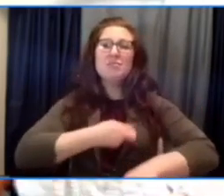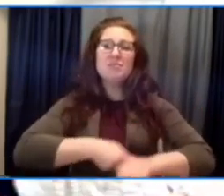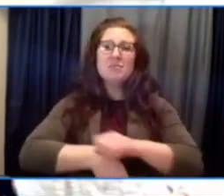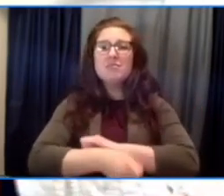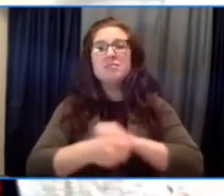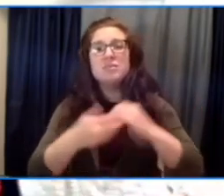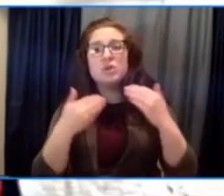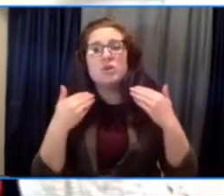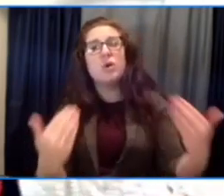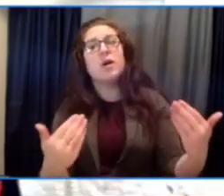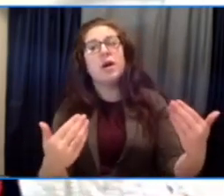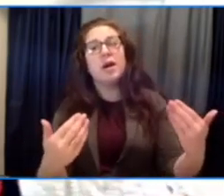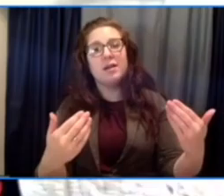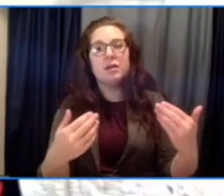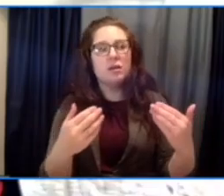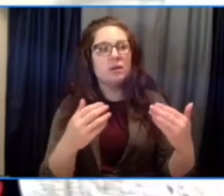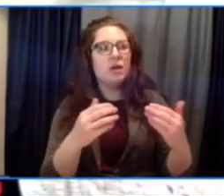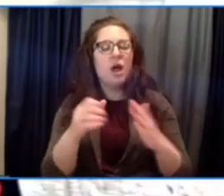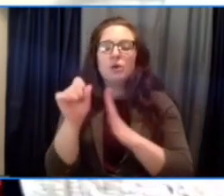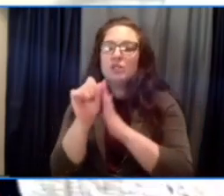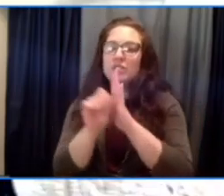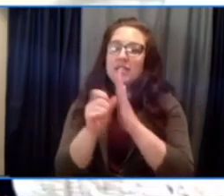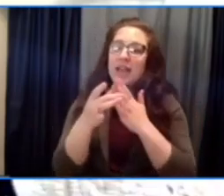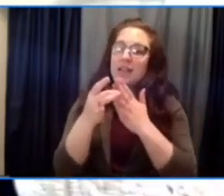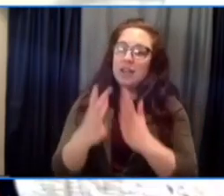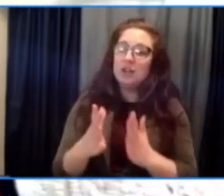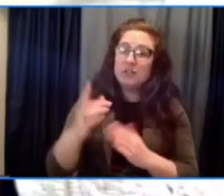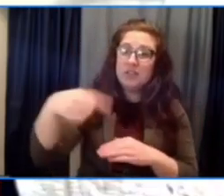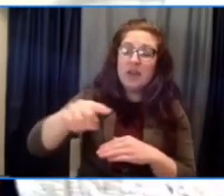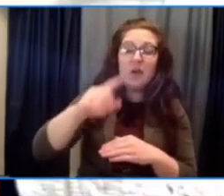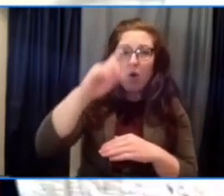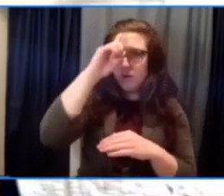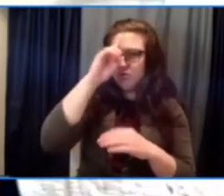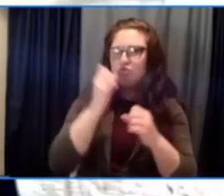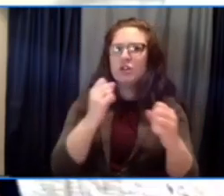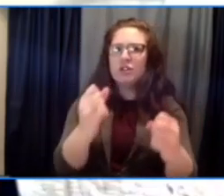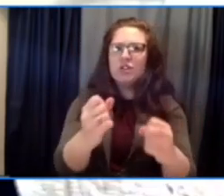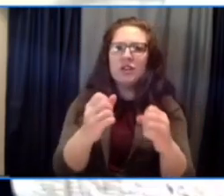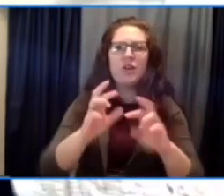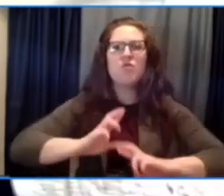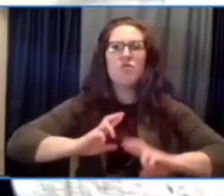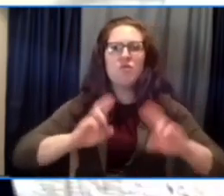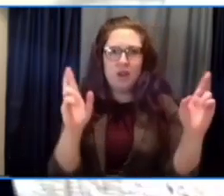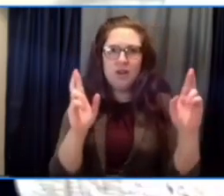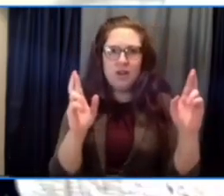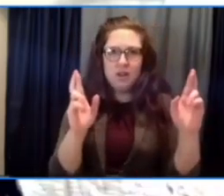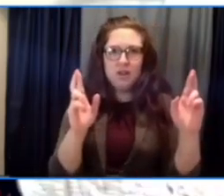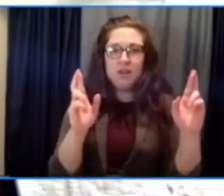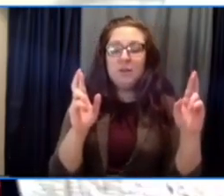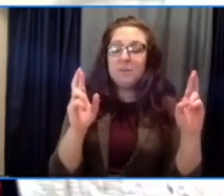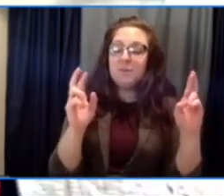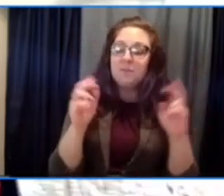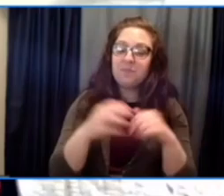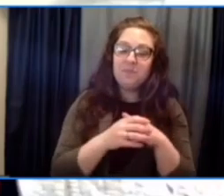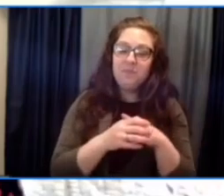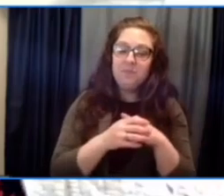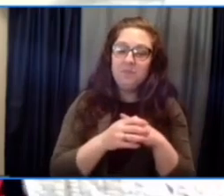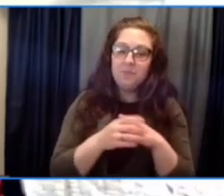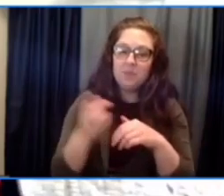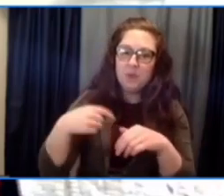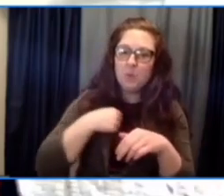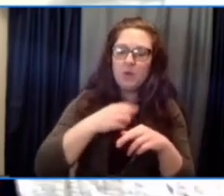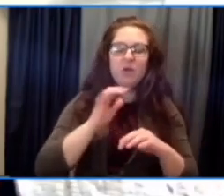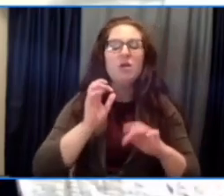and they have a clear vision for their work and their states. Another lesson learned is that we need to treat these leaders as the leaders that they are.